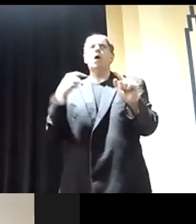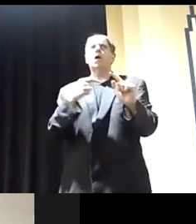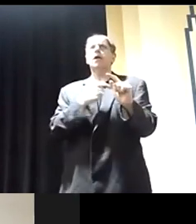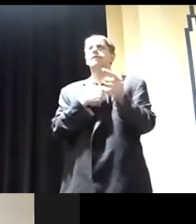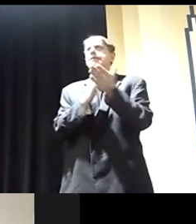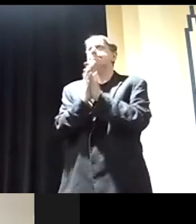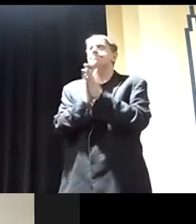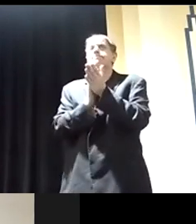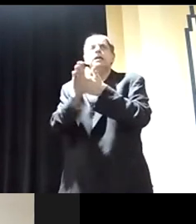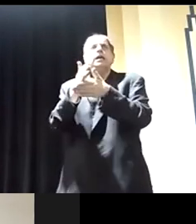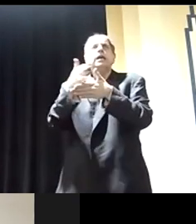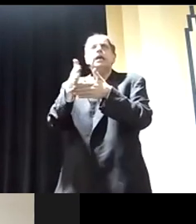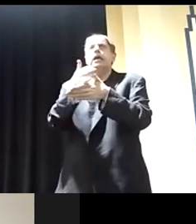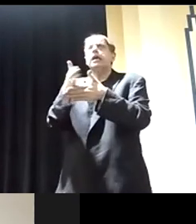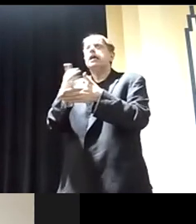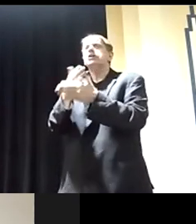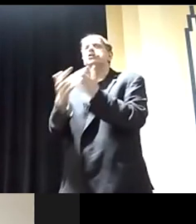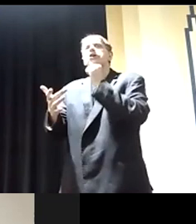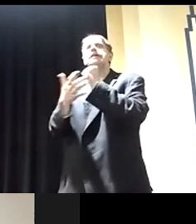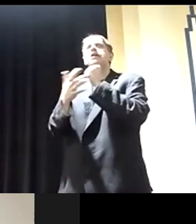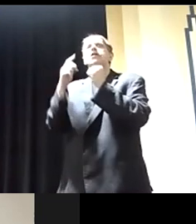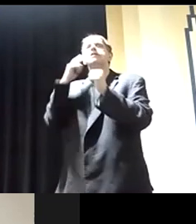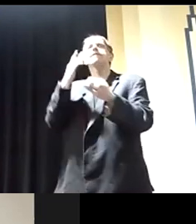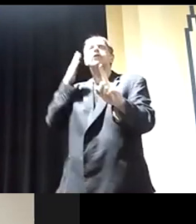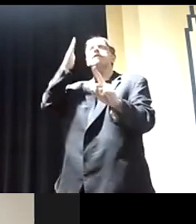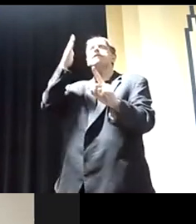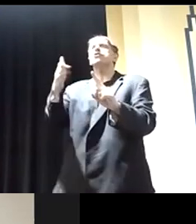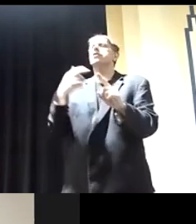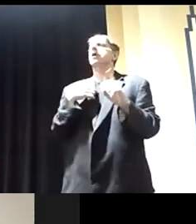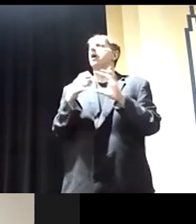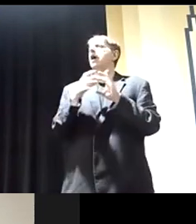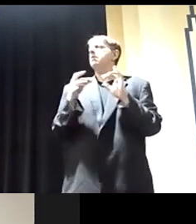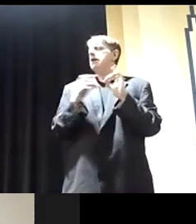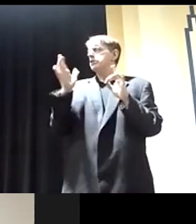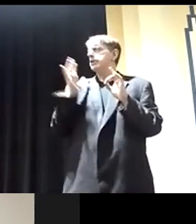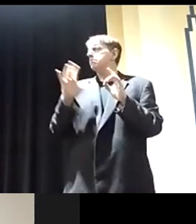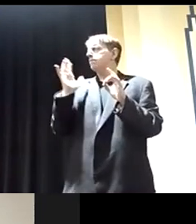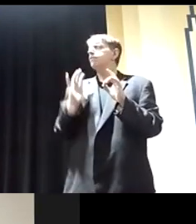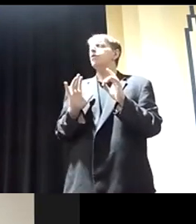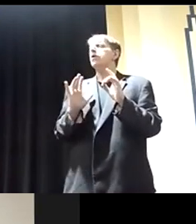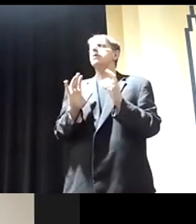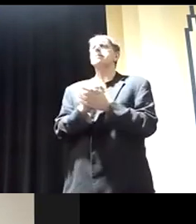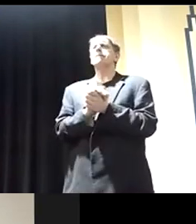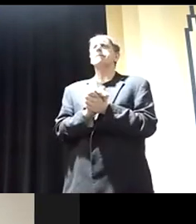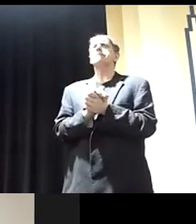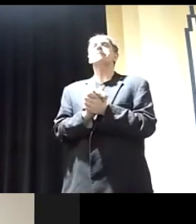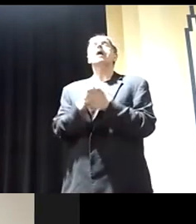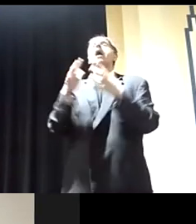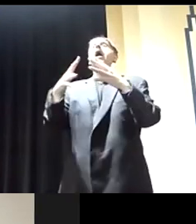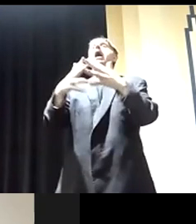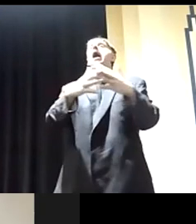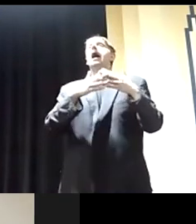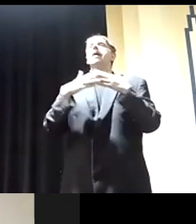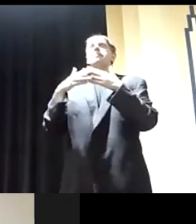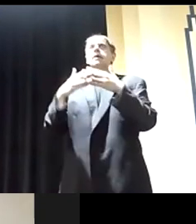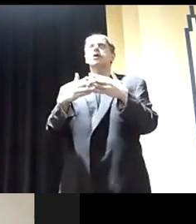to share this planet for the foreseeable future. I mentioned it once before America in